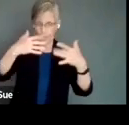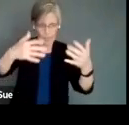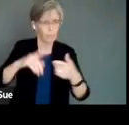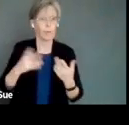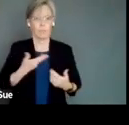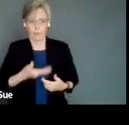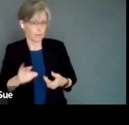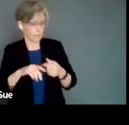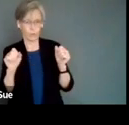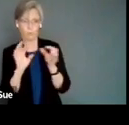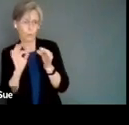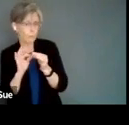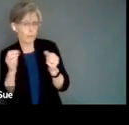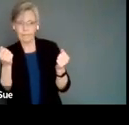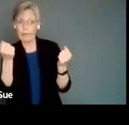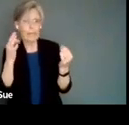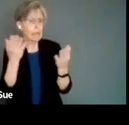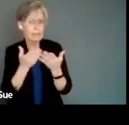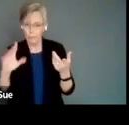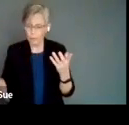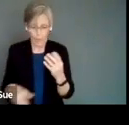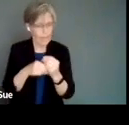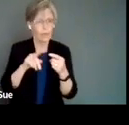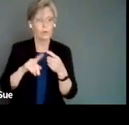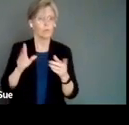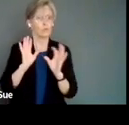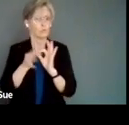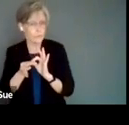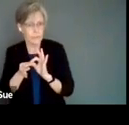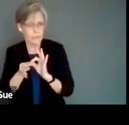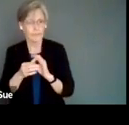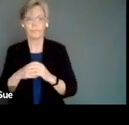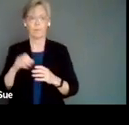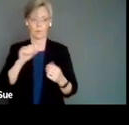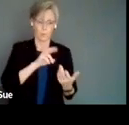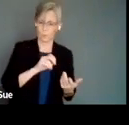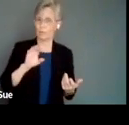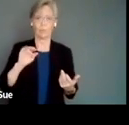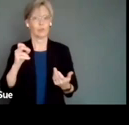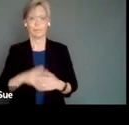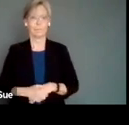inviting you to comment if there's anything you want to add to interpreting Sue and or Rachel.